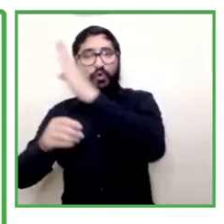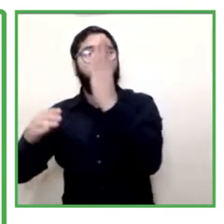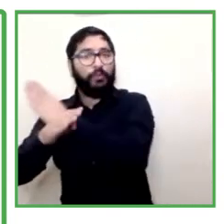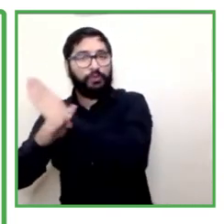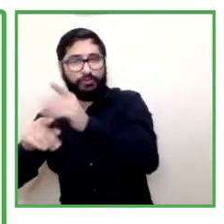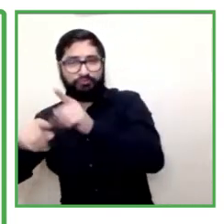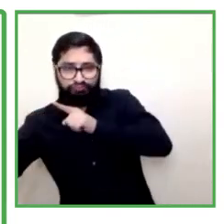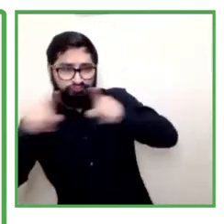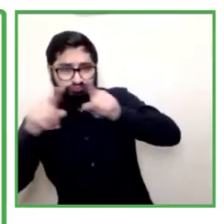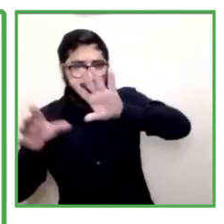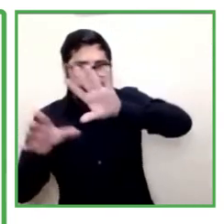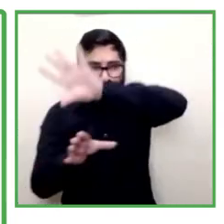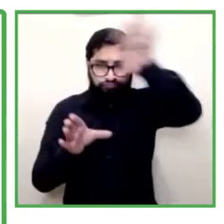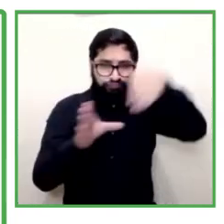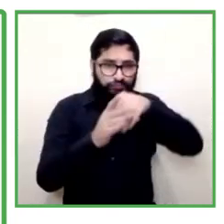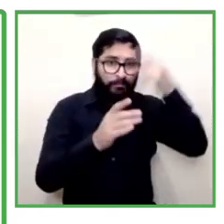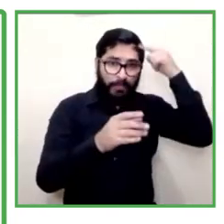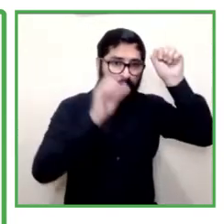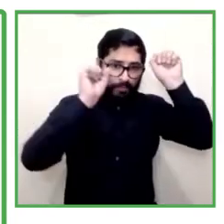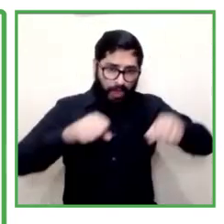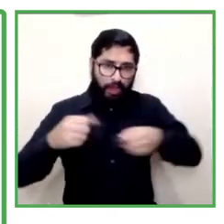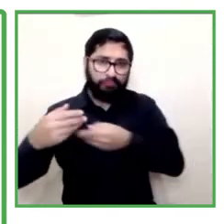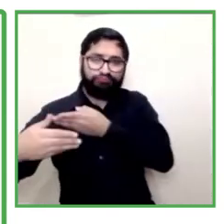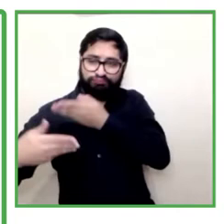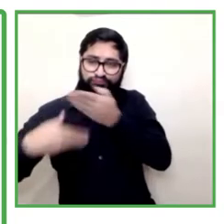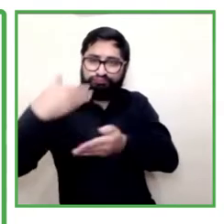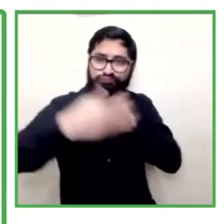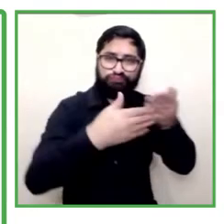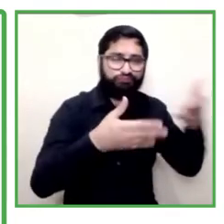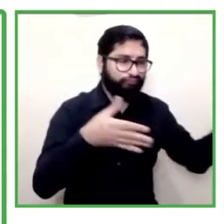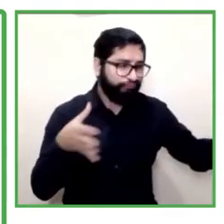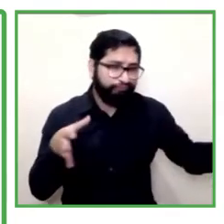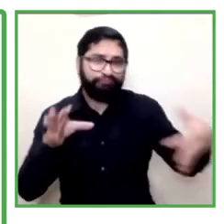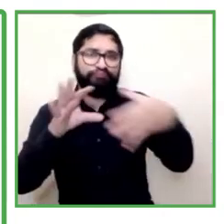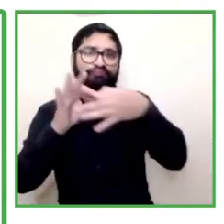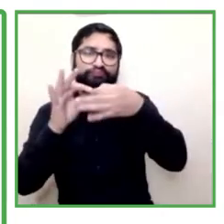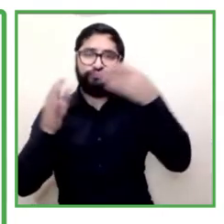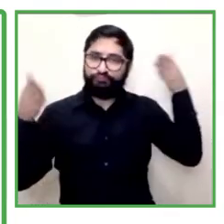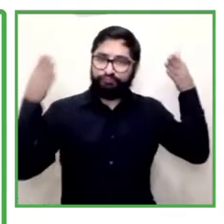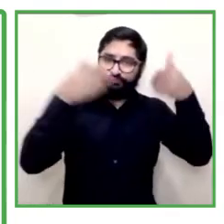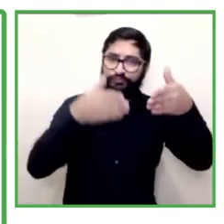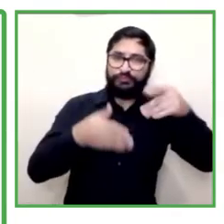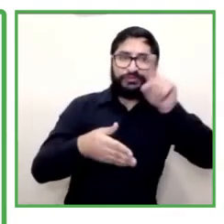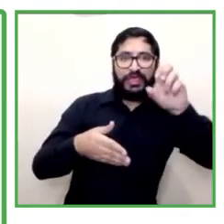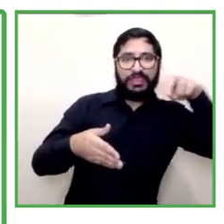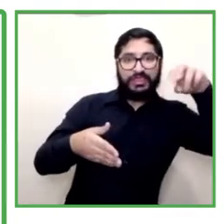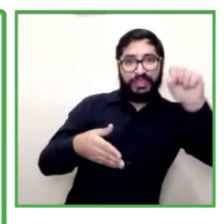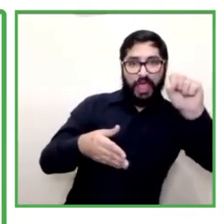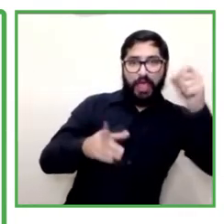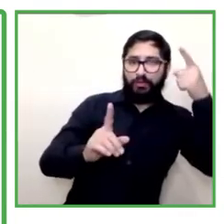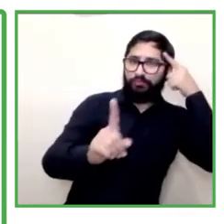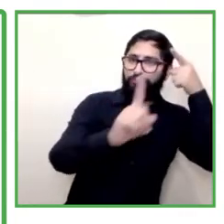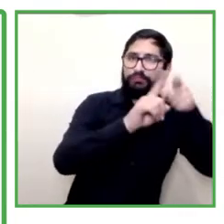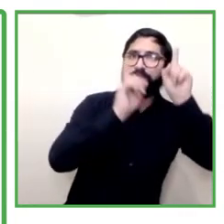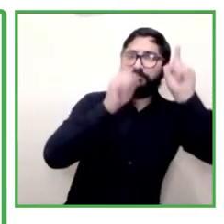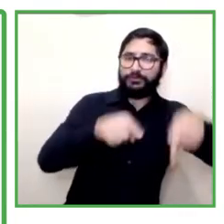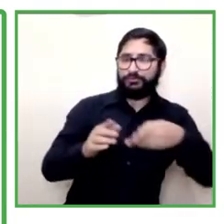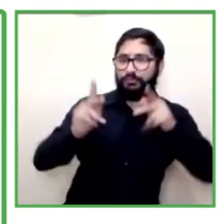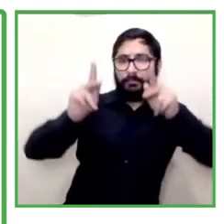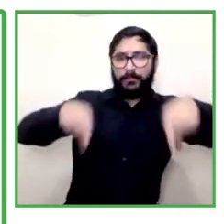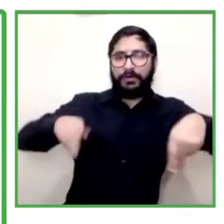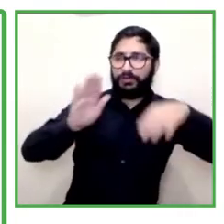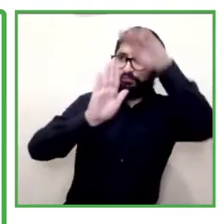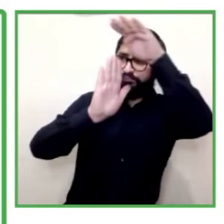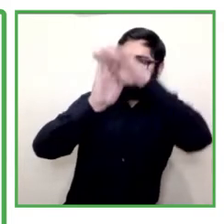businessman on their inclusion process as we move towards that purpose another effect